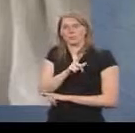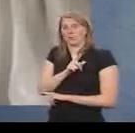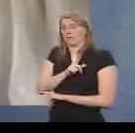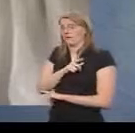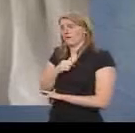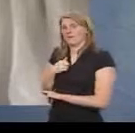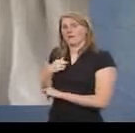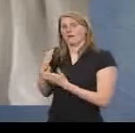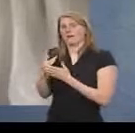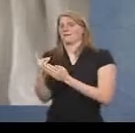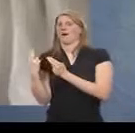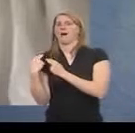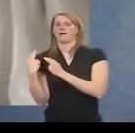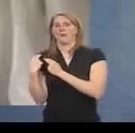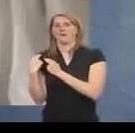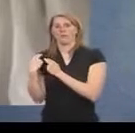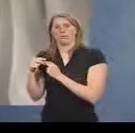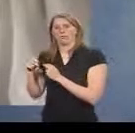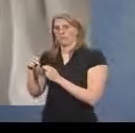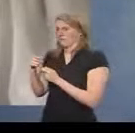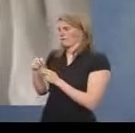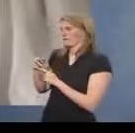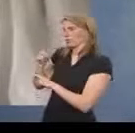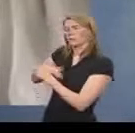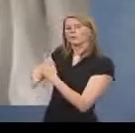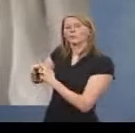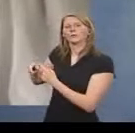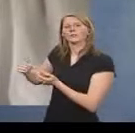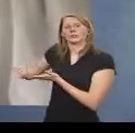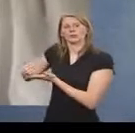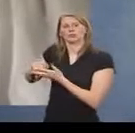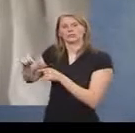I knew I was accountable for my community security.